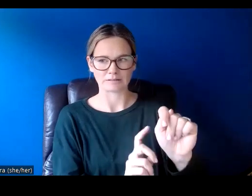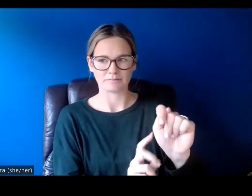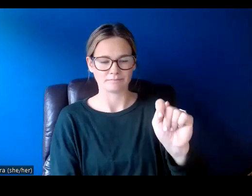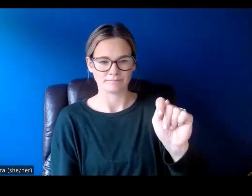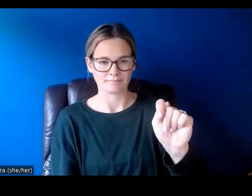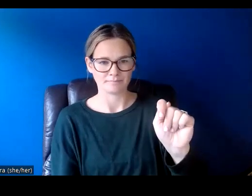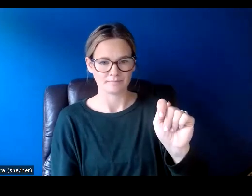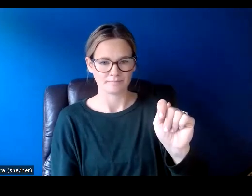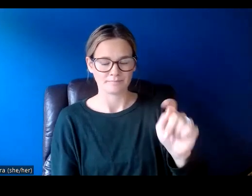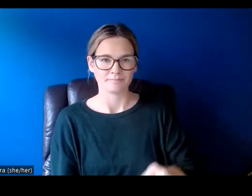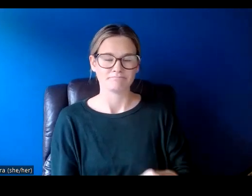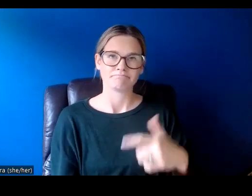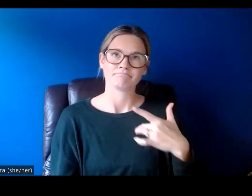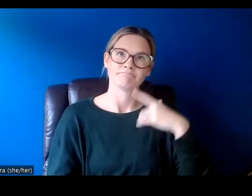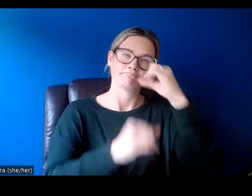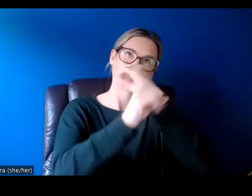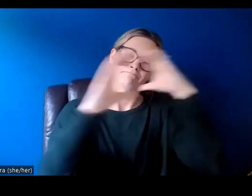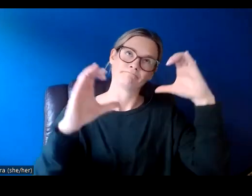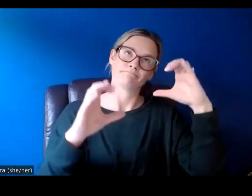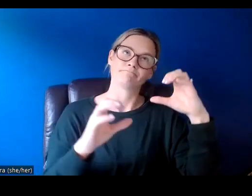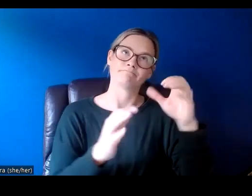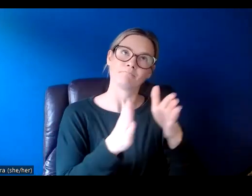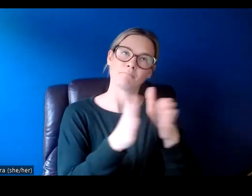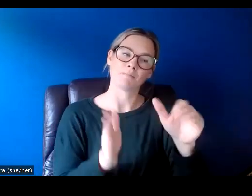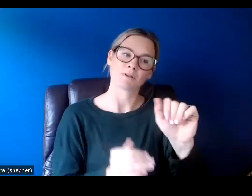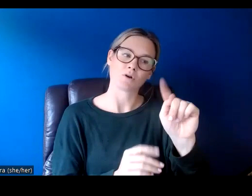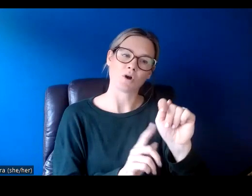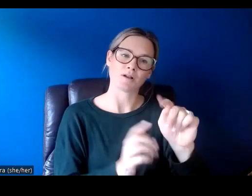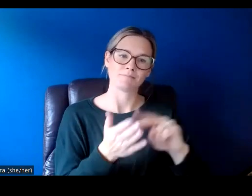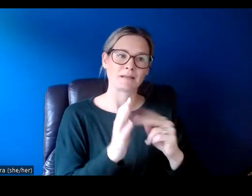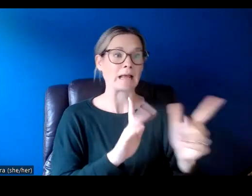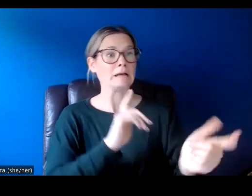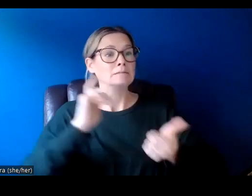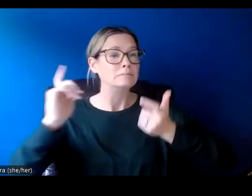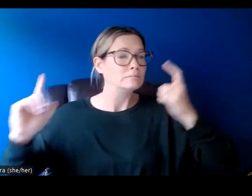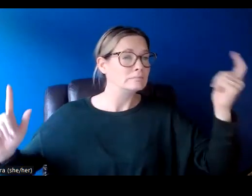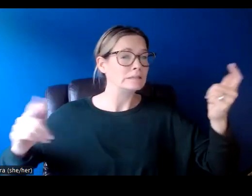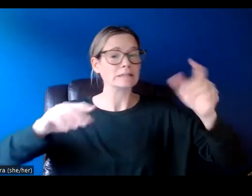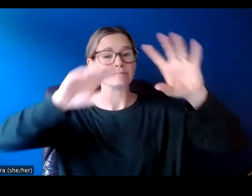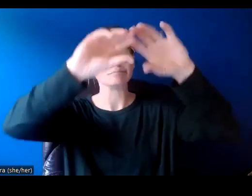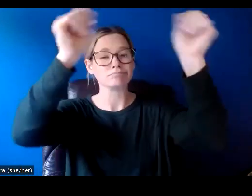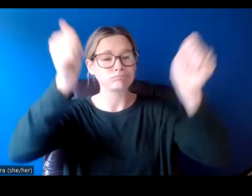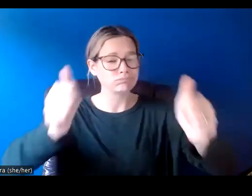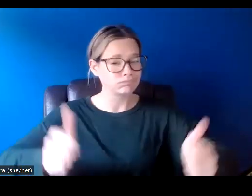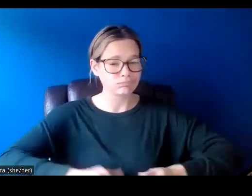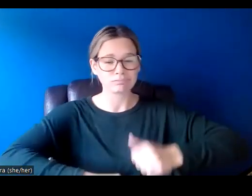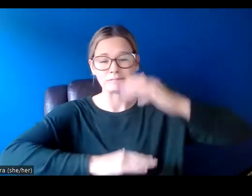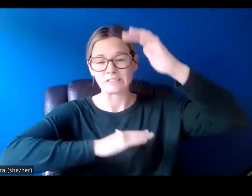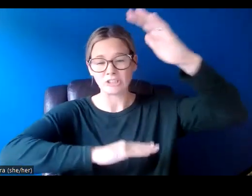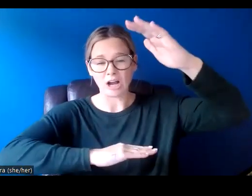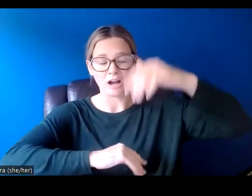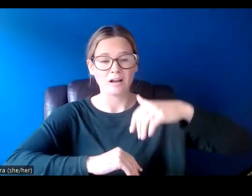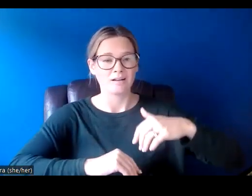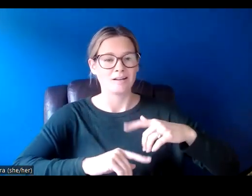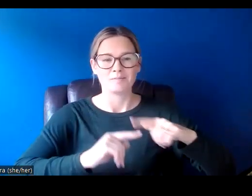What we often think of when we hear the words public art is large scale iconic sculptures, but public art